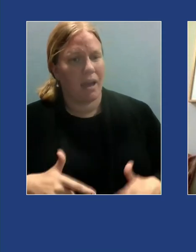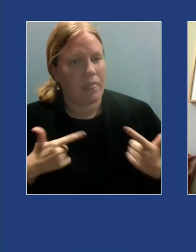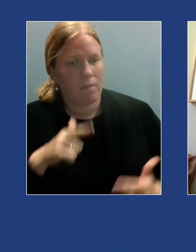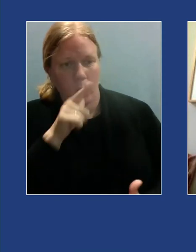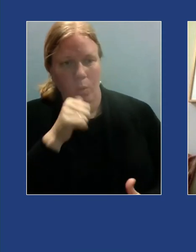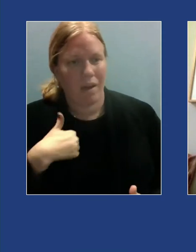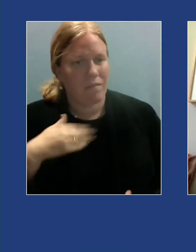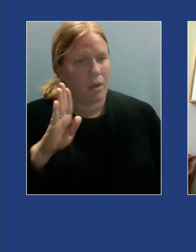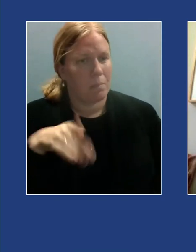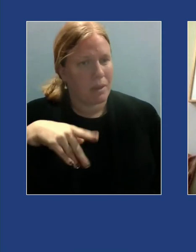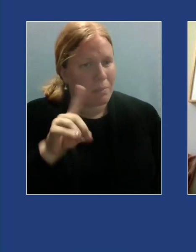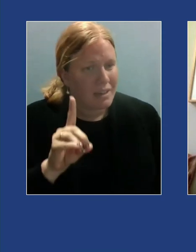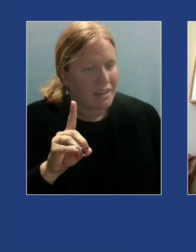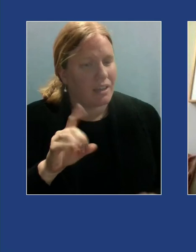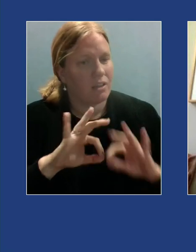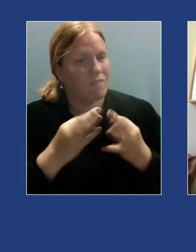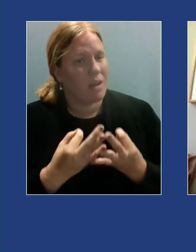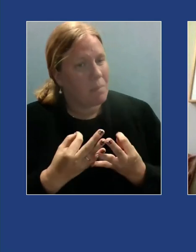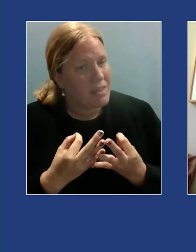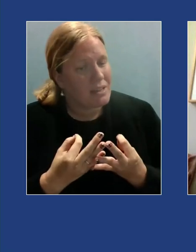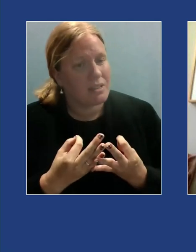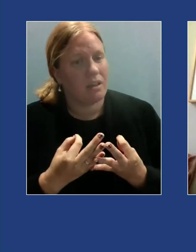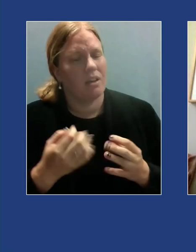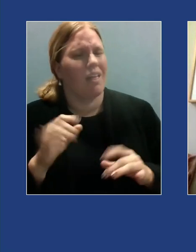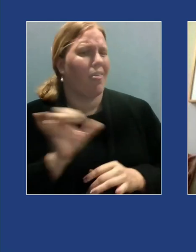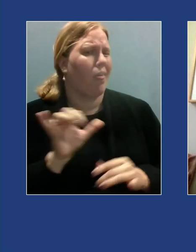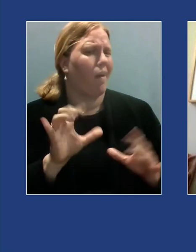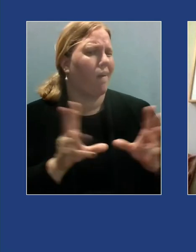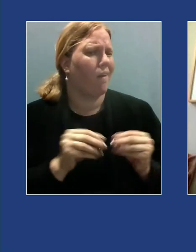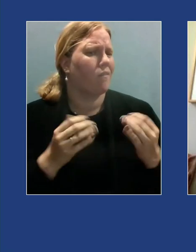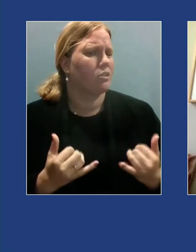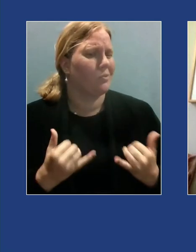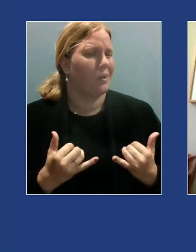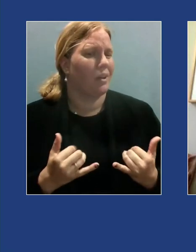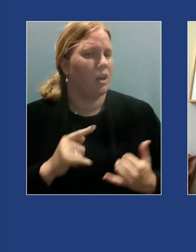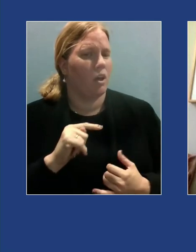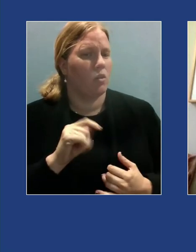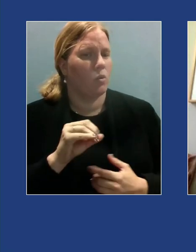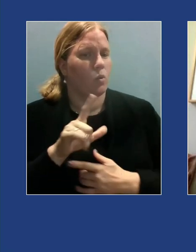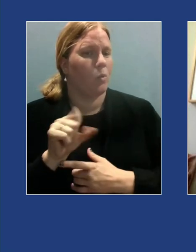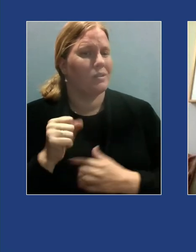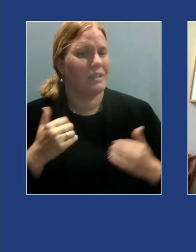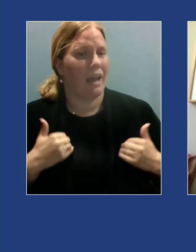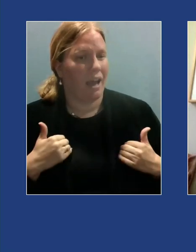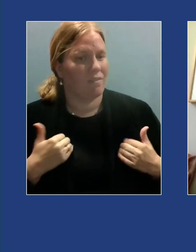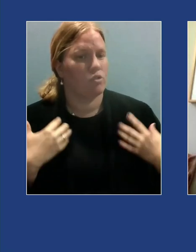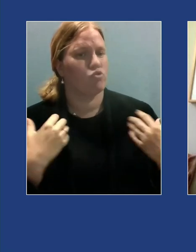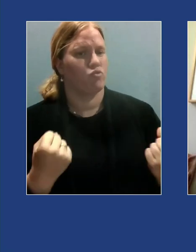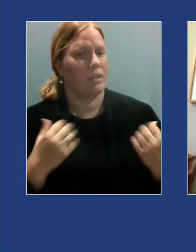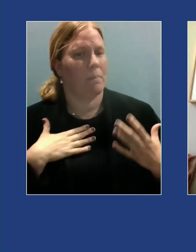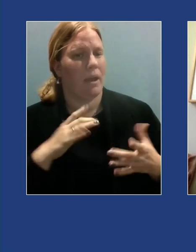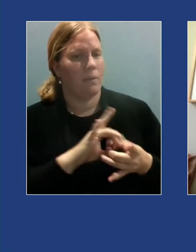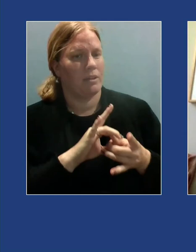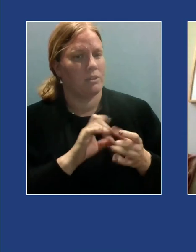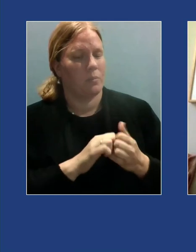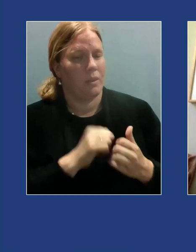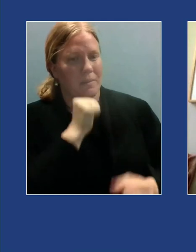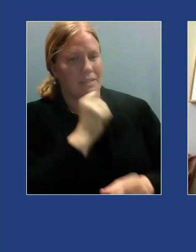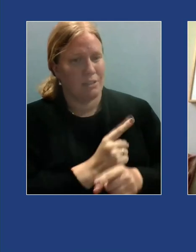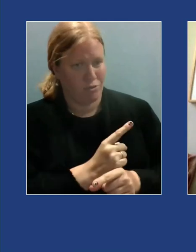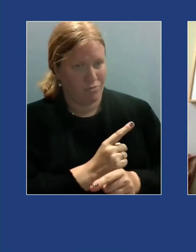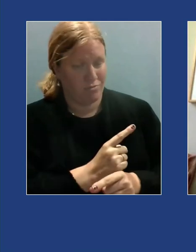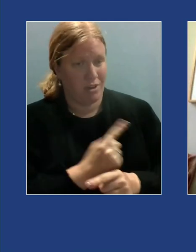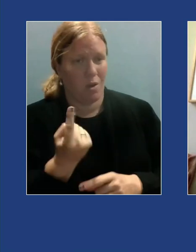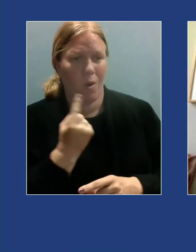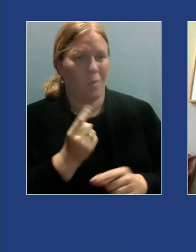families from a conference like today the better tools I have to strengthen my relationship with my sister I've always been an